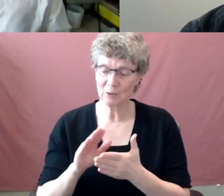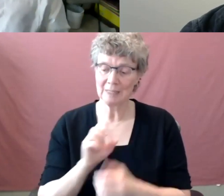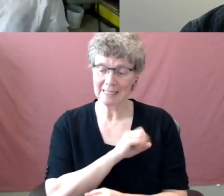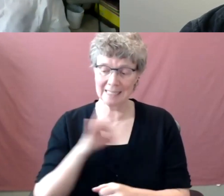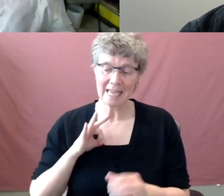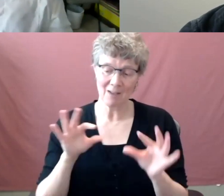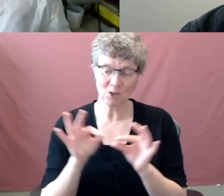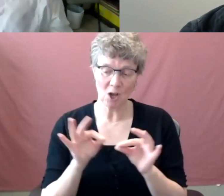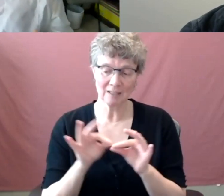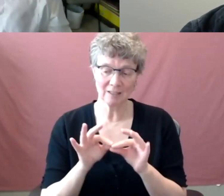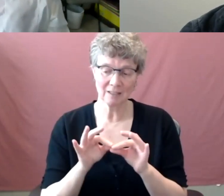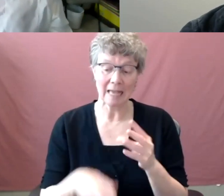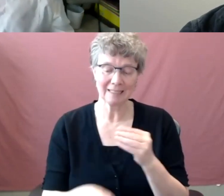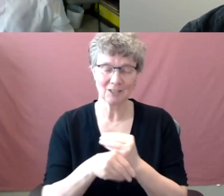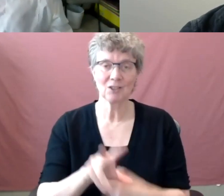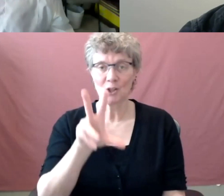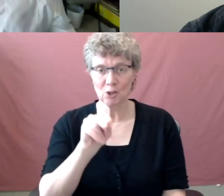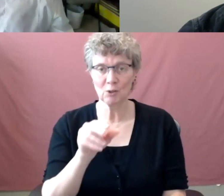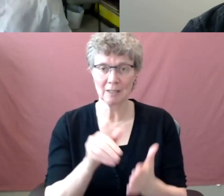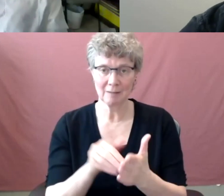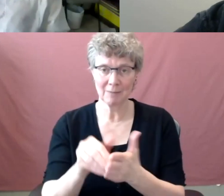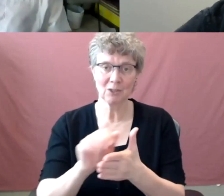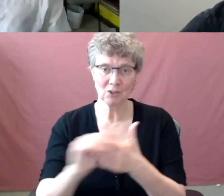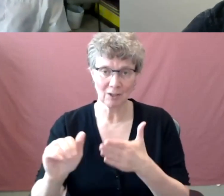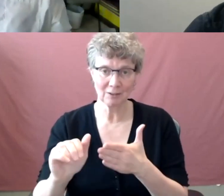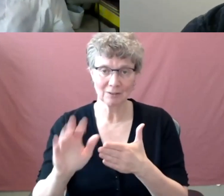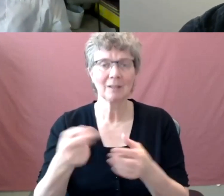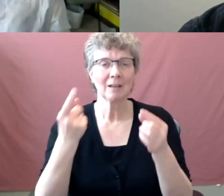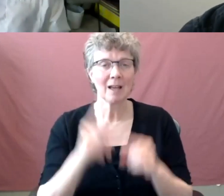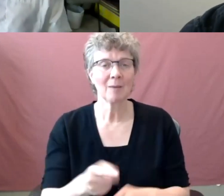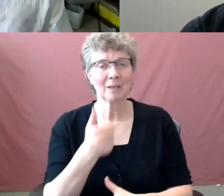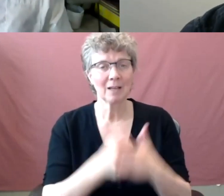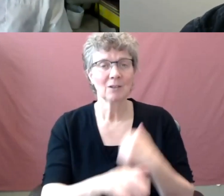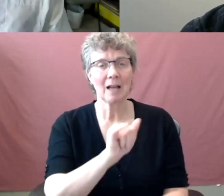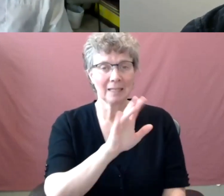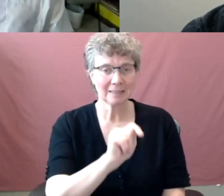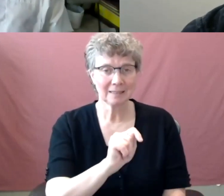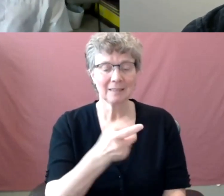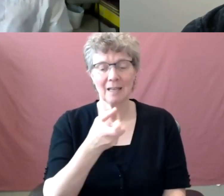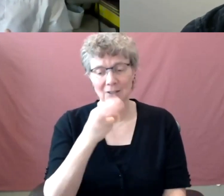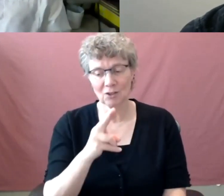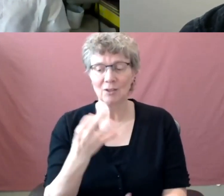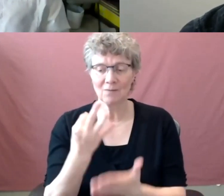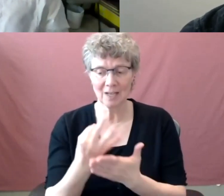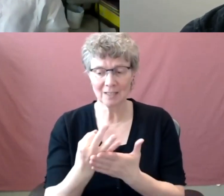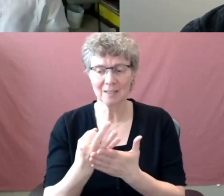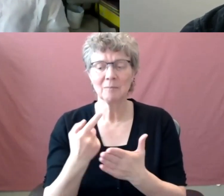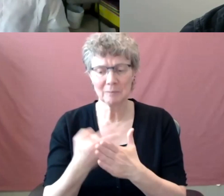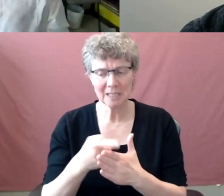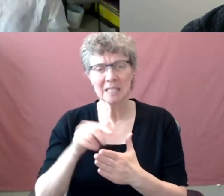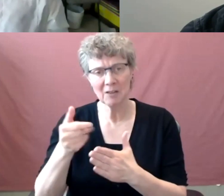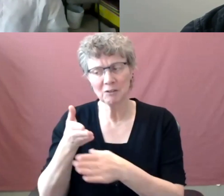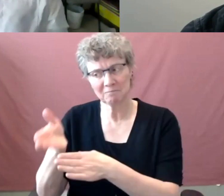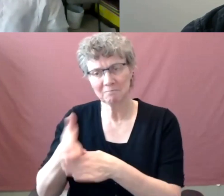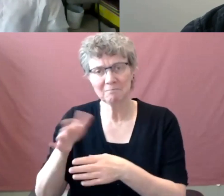million. And so we've done that it has done that finance HR, um, as has the rest of the organization. But the other side to that is, is